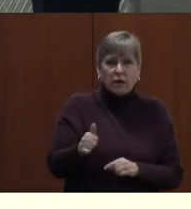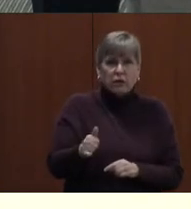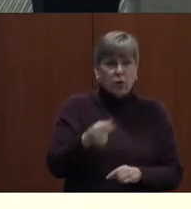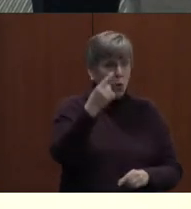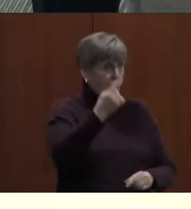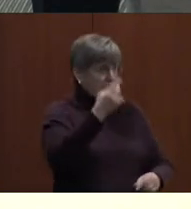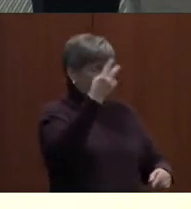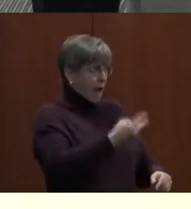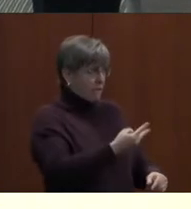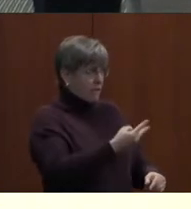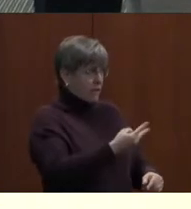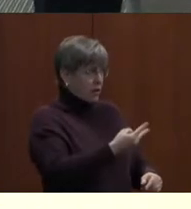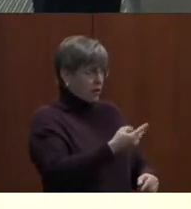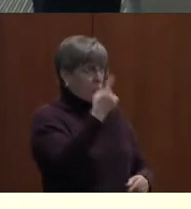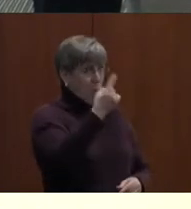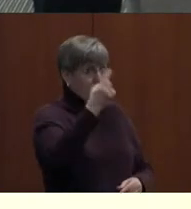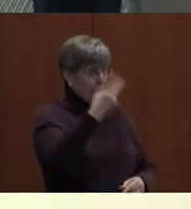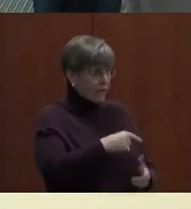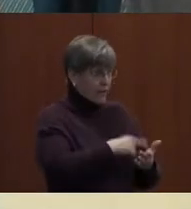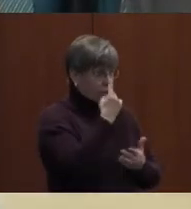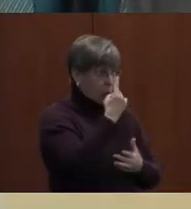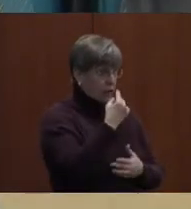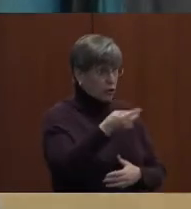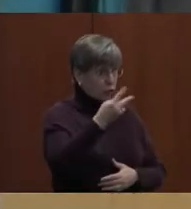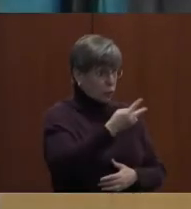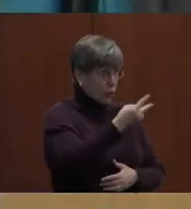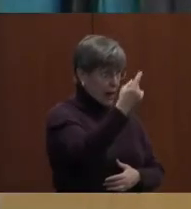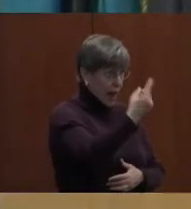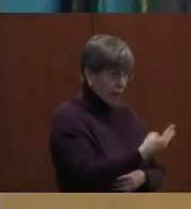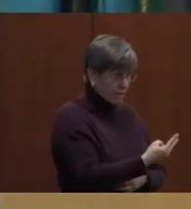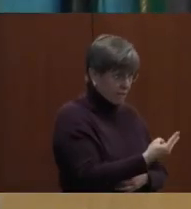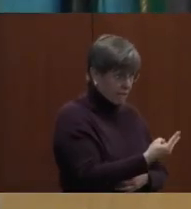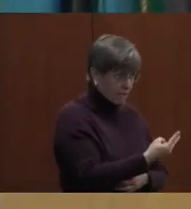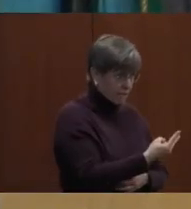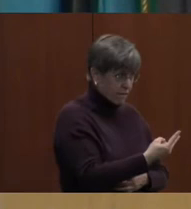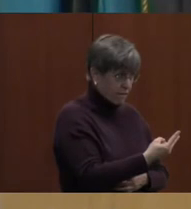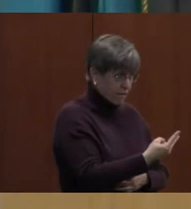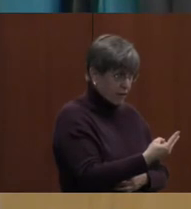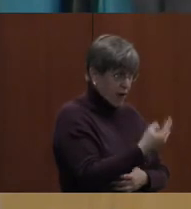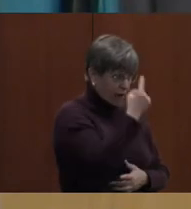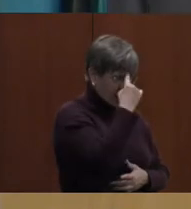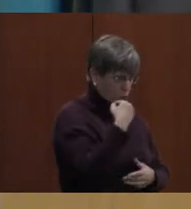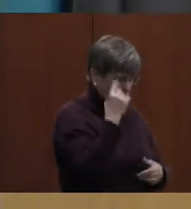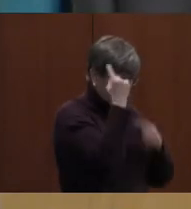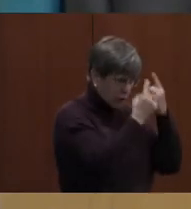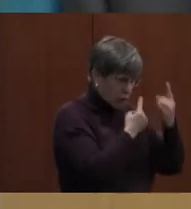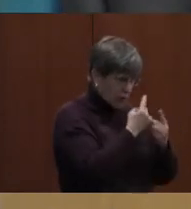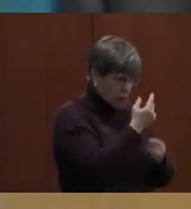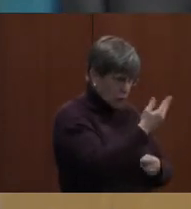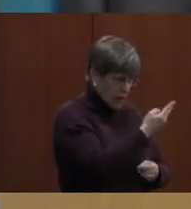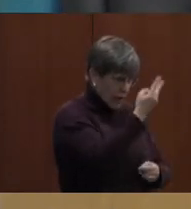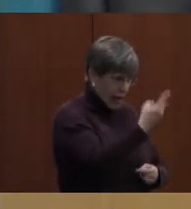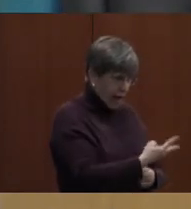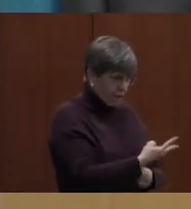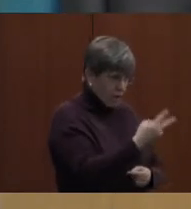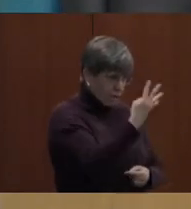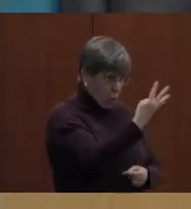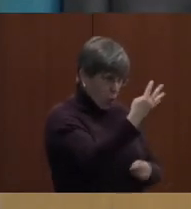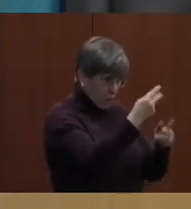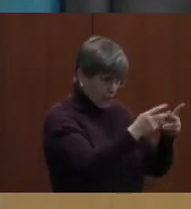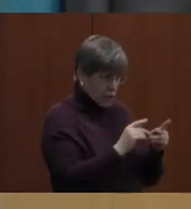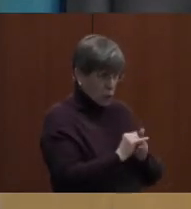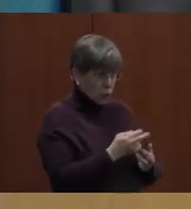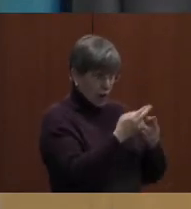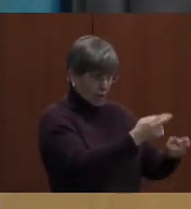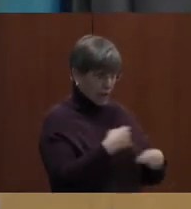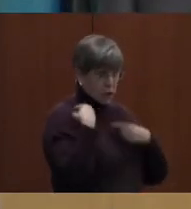half, excuse me, the one and a half and this one would be two and a half. So I think we're looking at three and a half more positions beyond what's been recommended